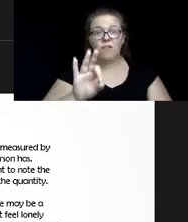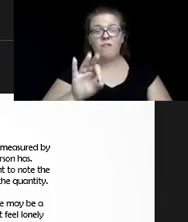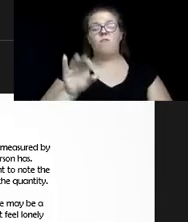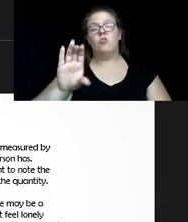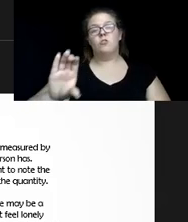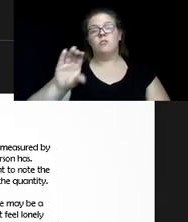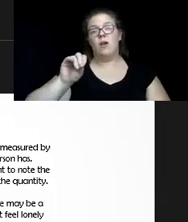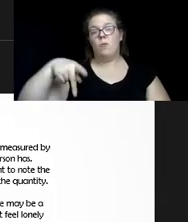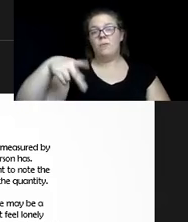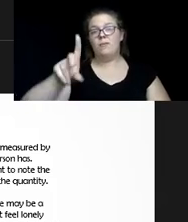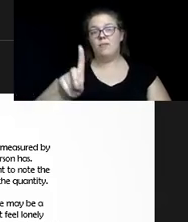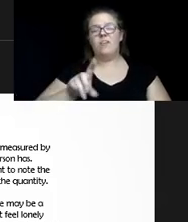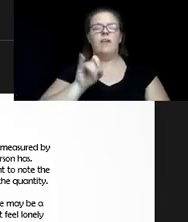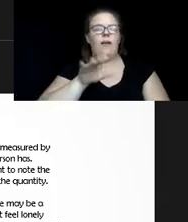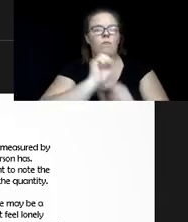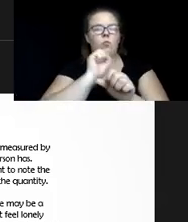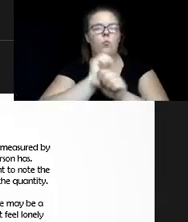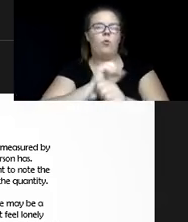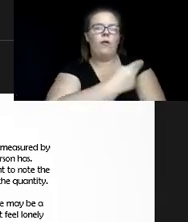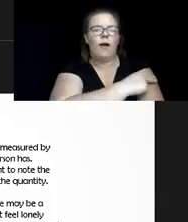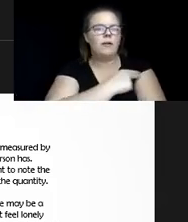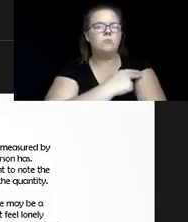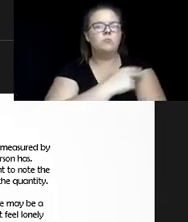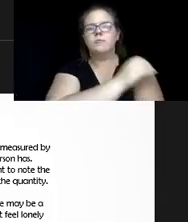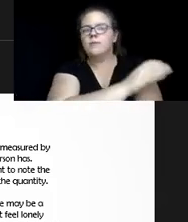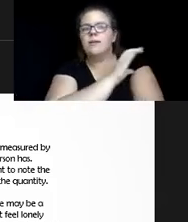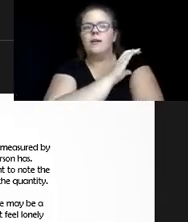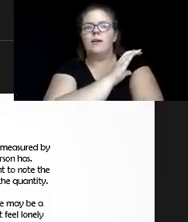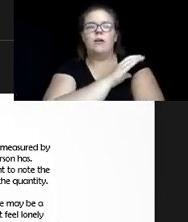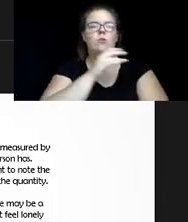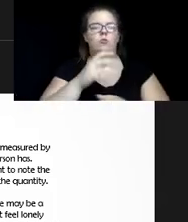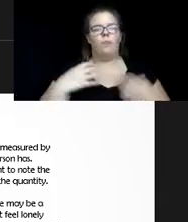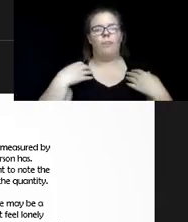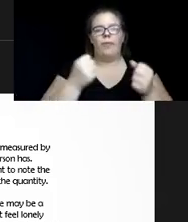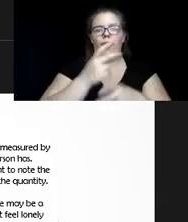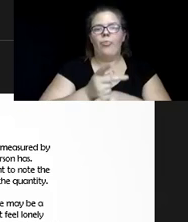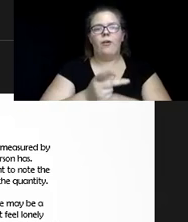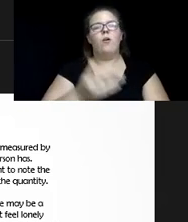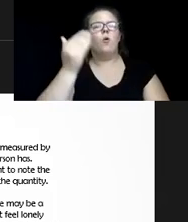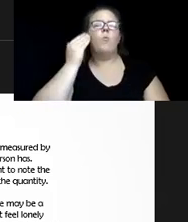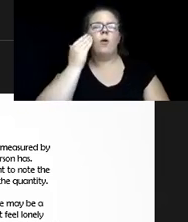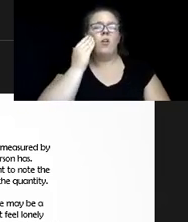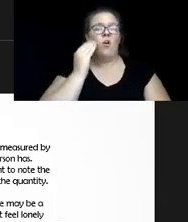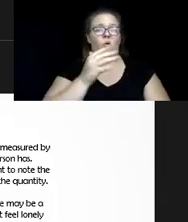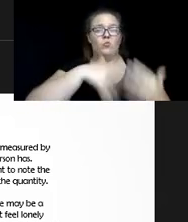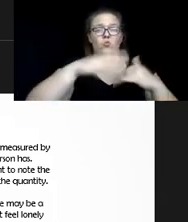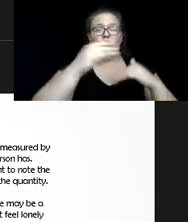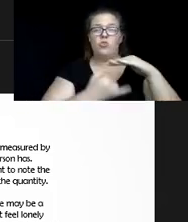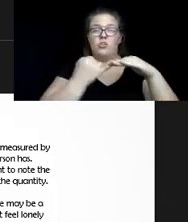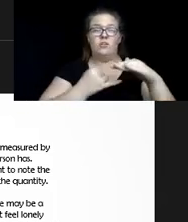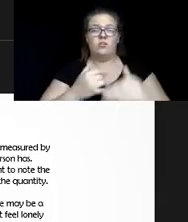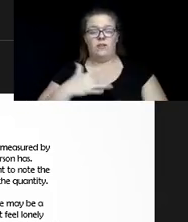those of you who work in health care and hospitals or clinics, we know that social isolation and loneliness is a major driver